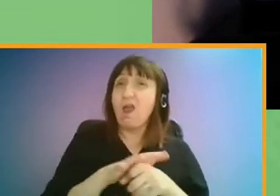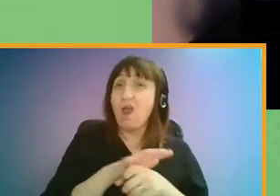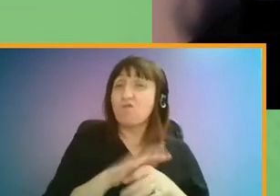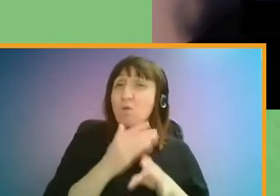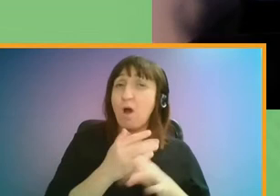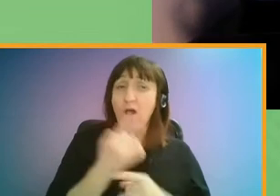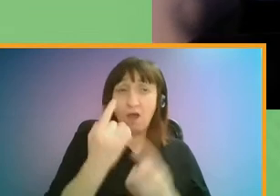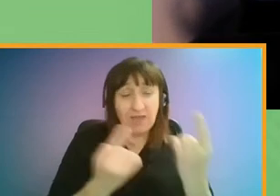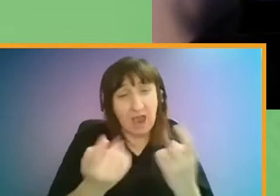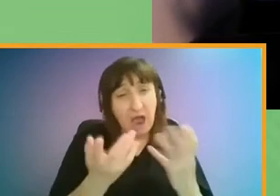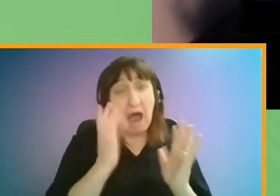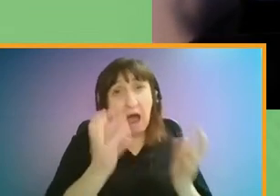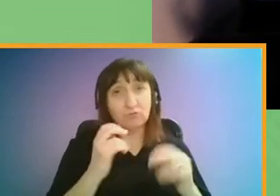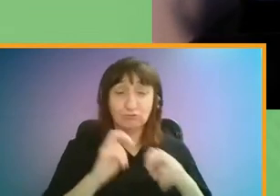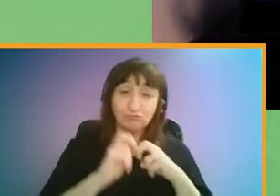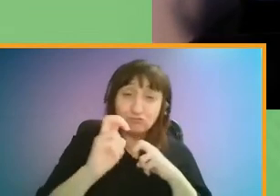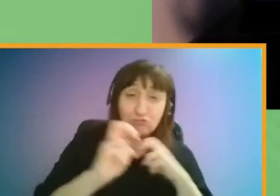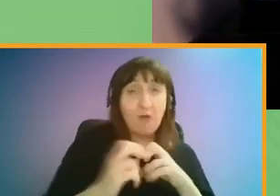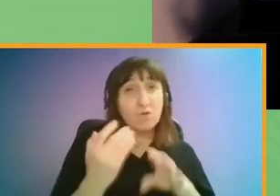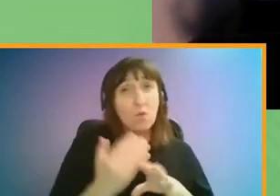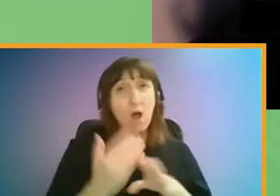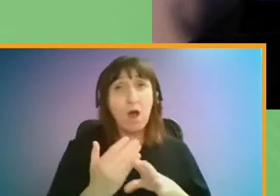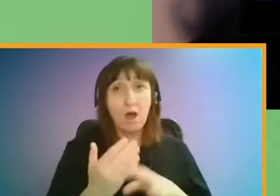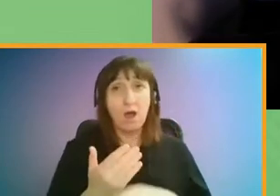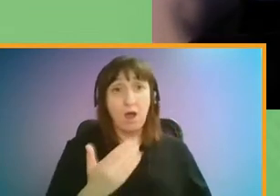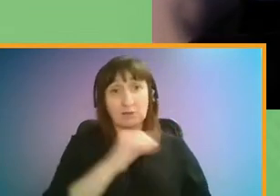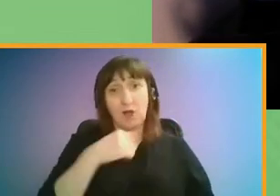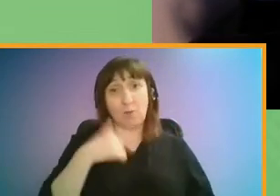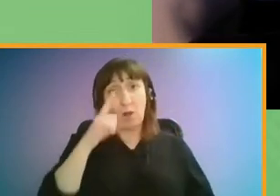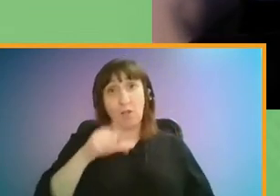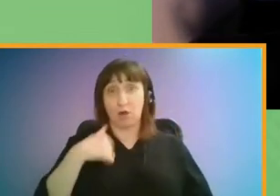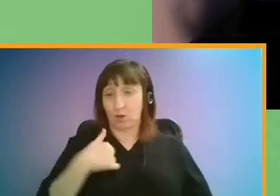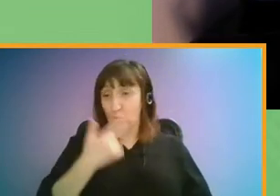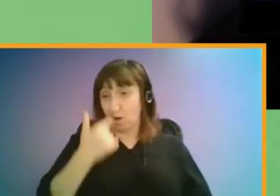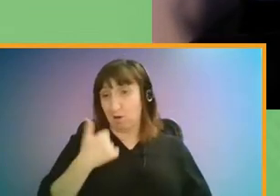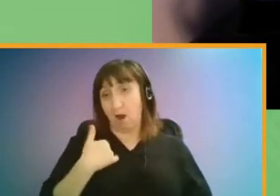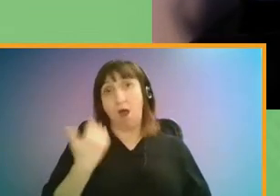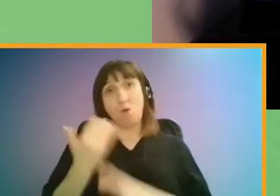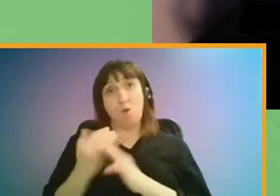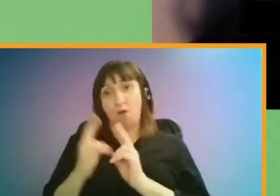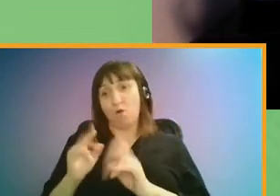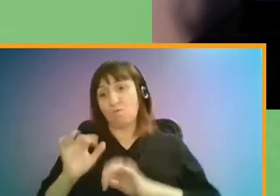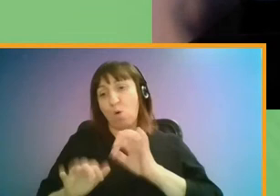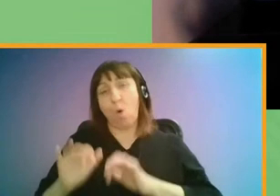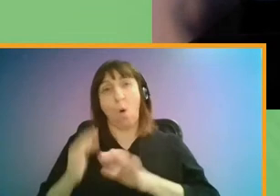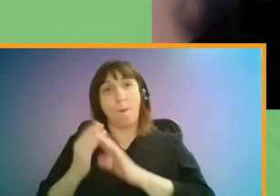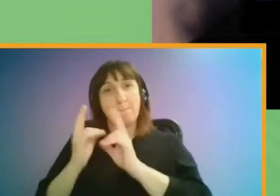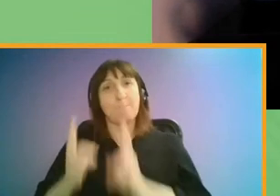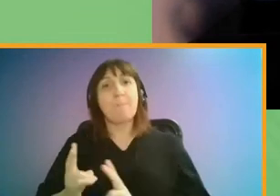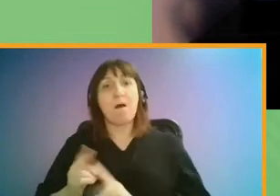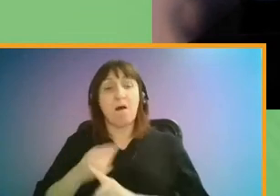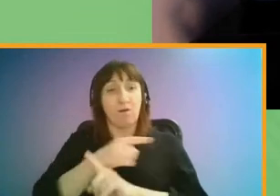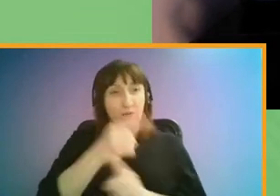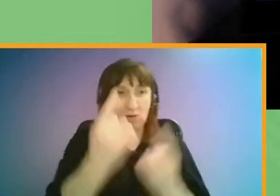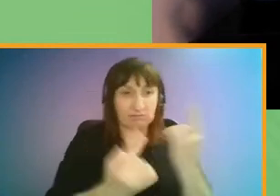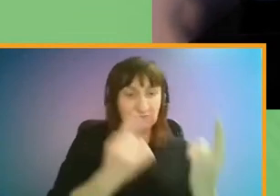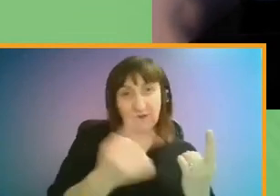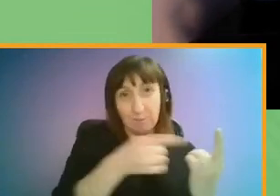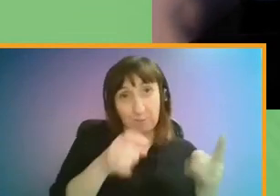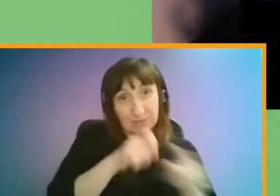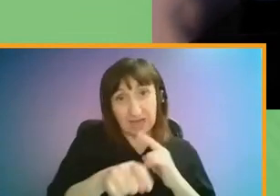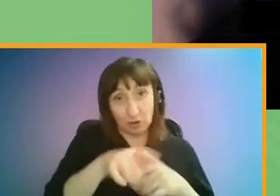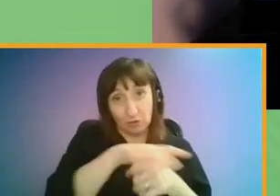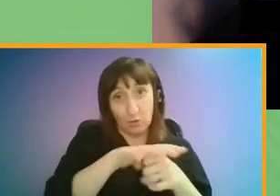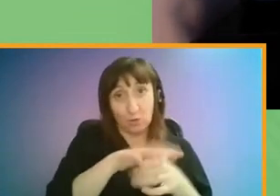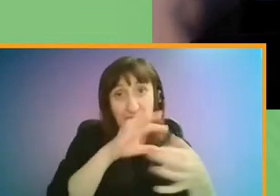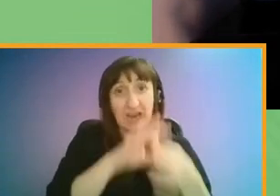travel into work. Some of us are fortunate to be able to work from home, but those individuals, particularly those lower paid